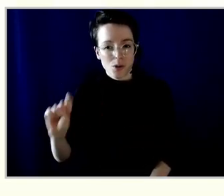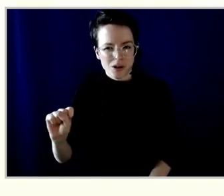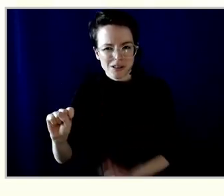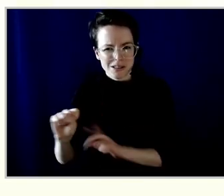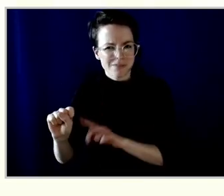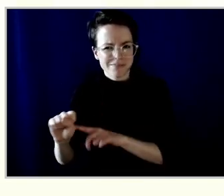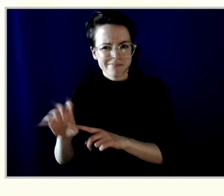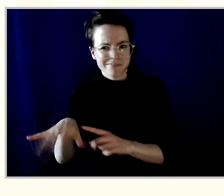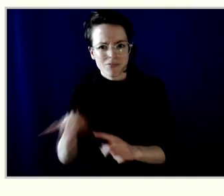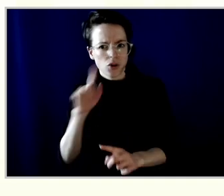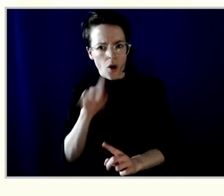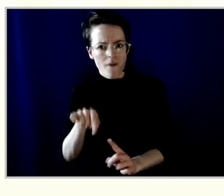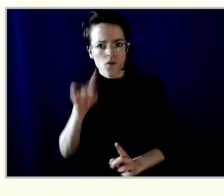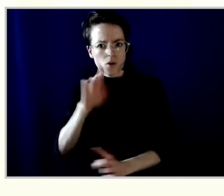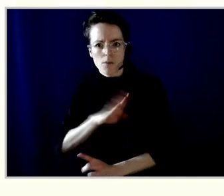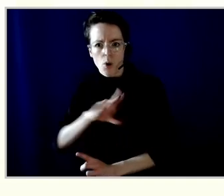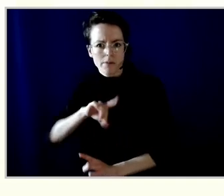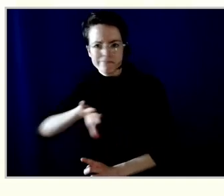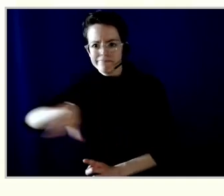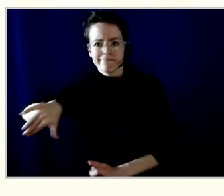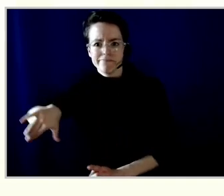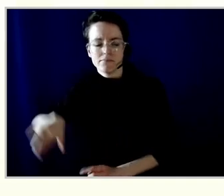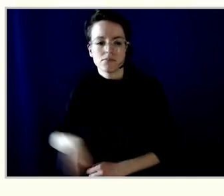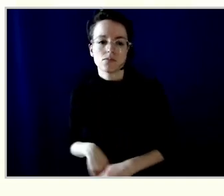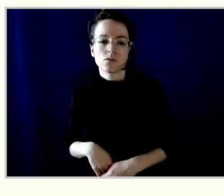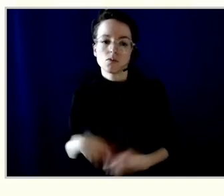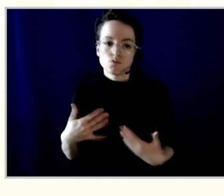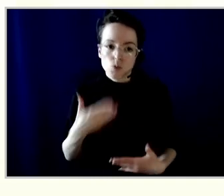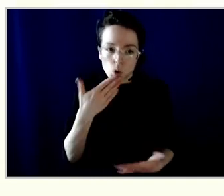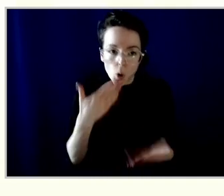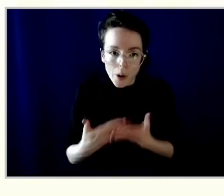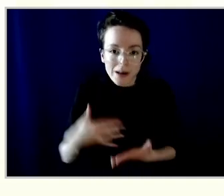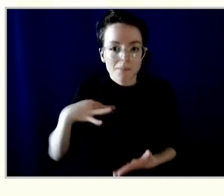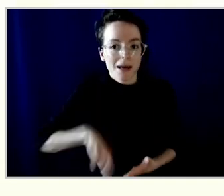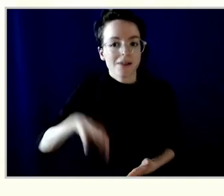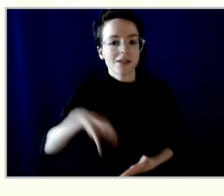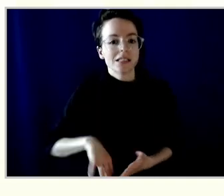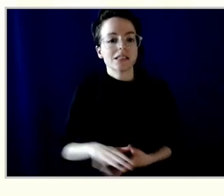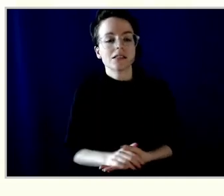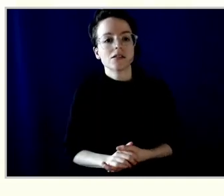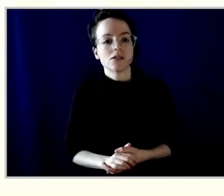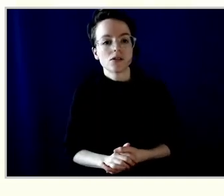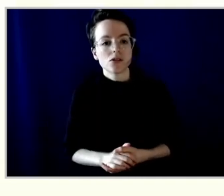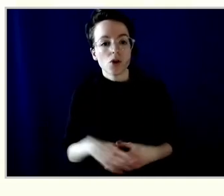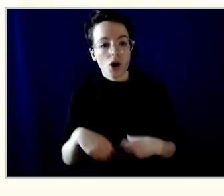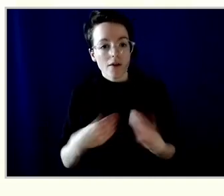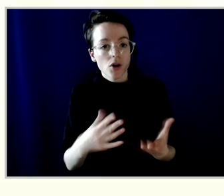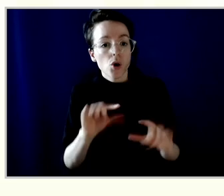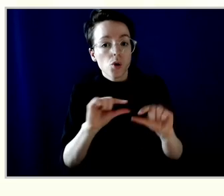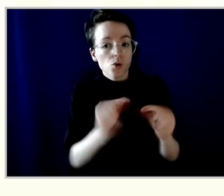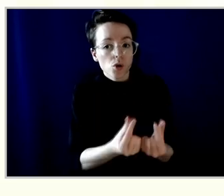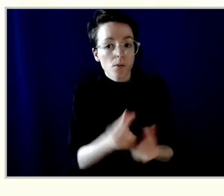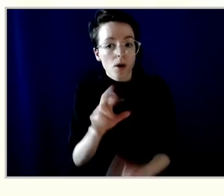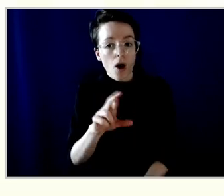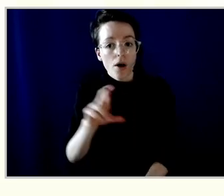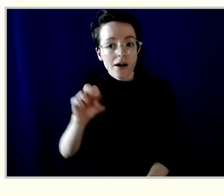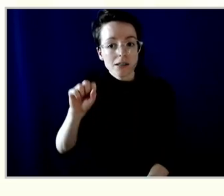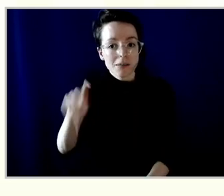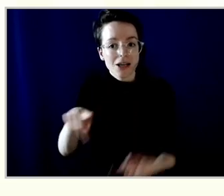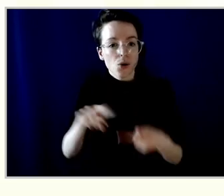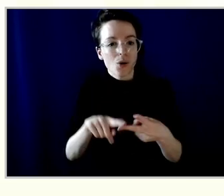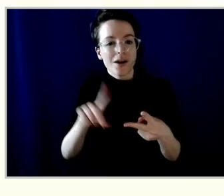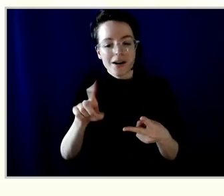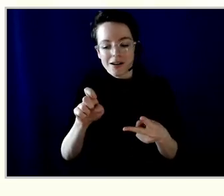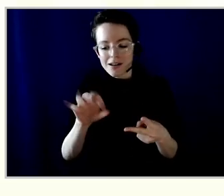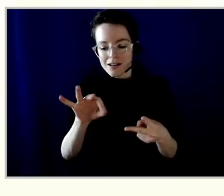So we have very generous benefits. We offer either a group RSP or defined benefits pension plan to